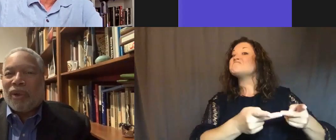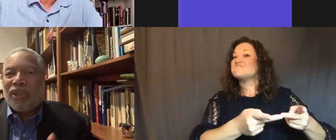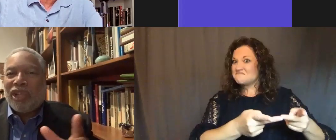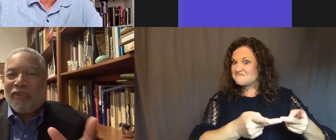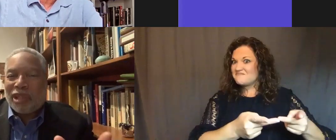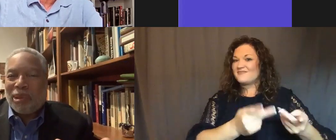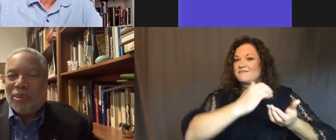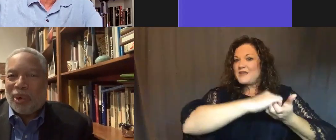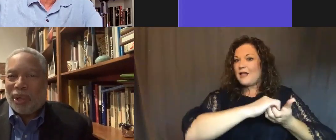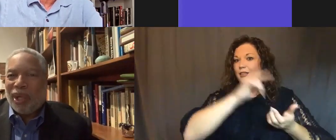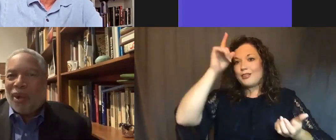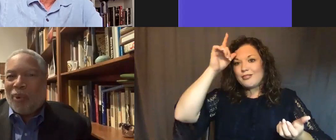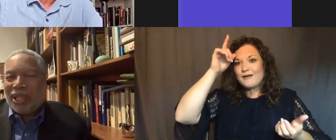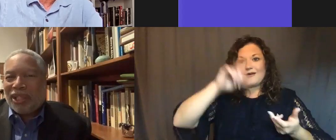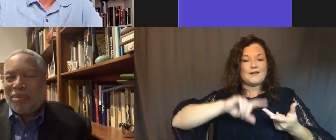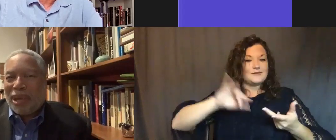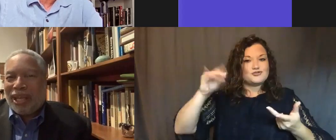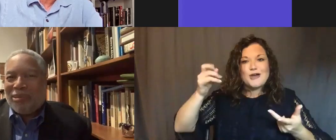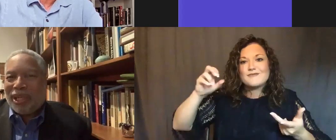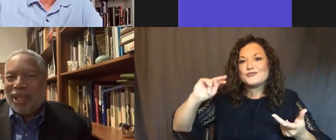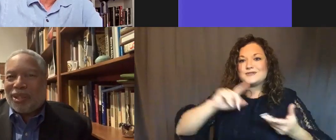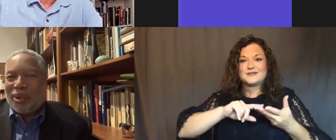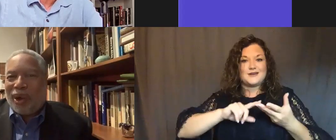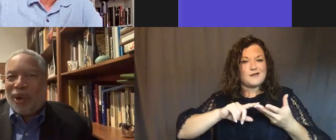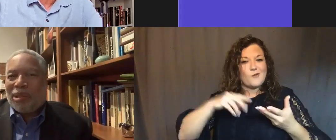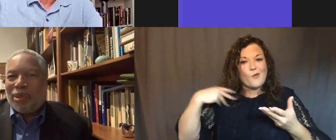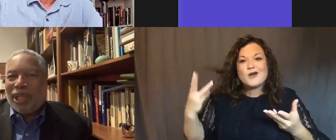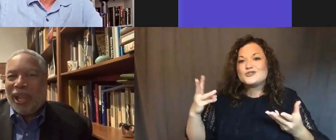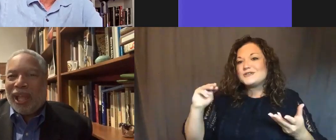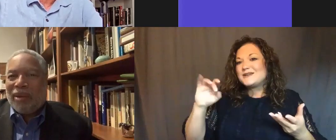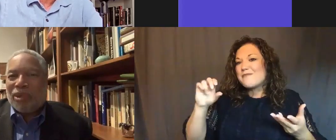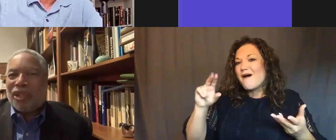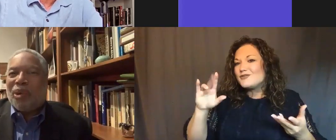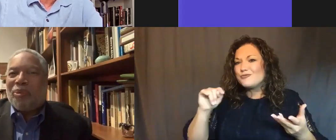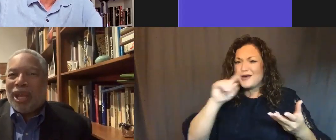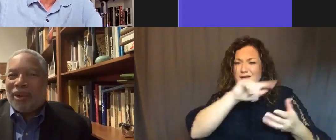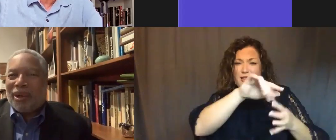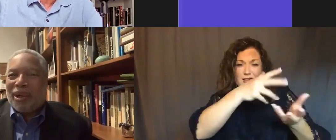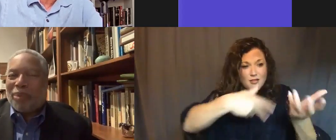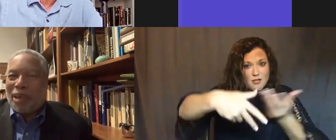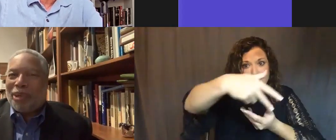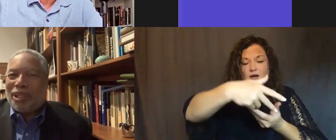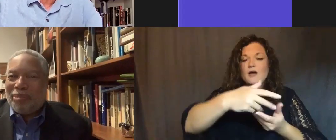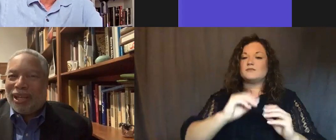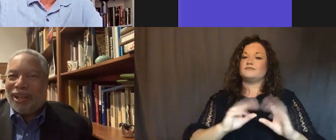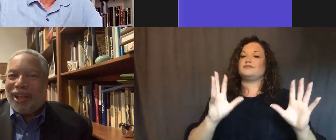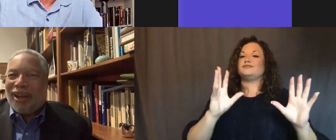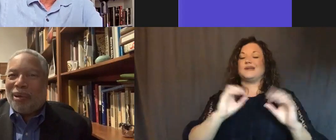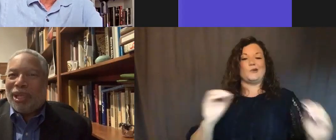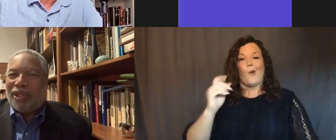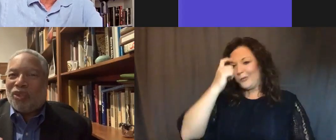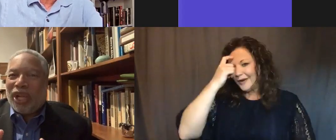Memorial, the Jefferson Memorial, Washington Monument. So ultimately, it was a no brainer. But I must admit,